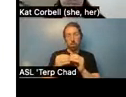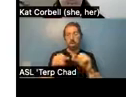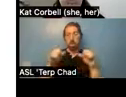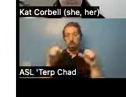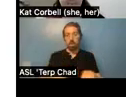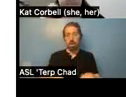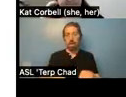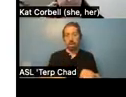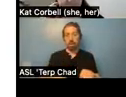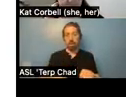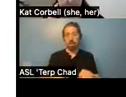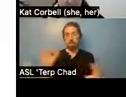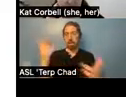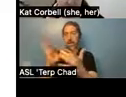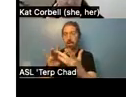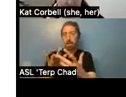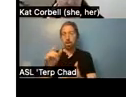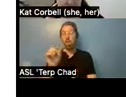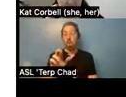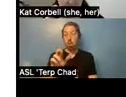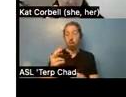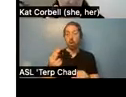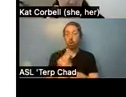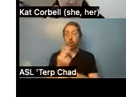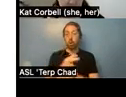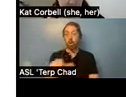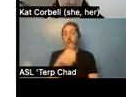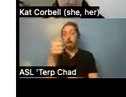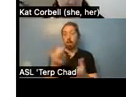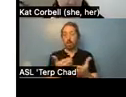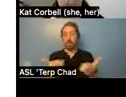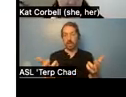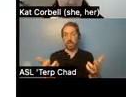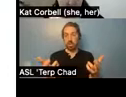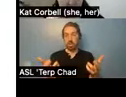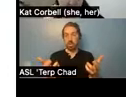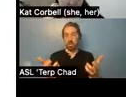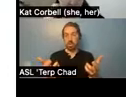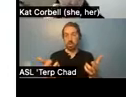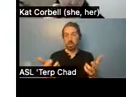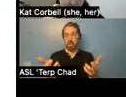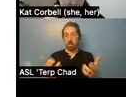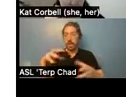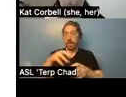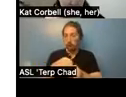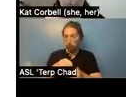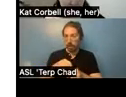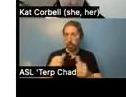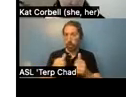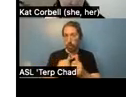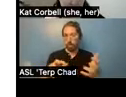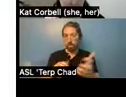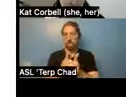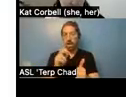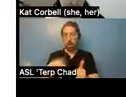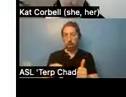your, in a follow-up email after this, um, probably tomorrow or in the following days. But just so we know that in